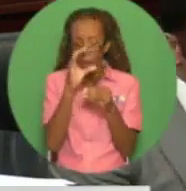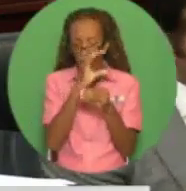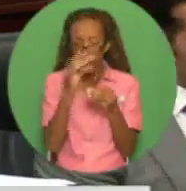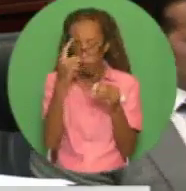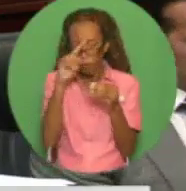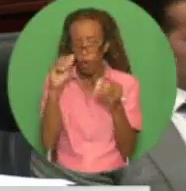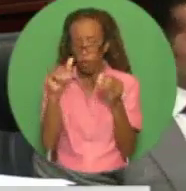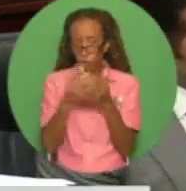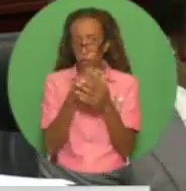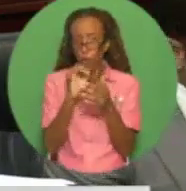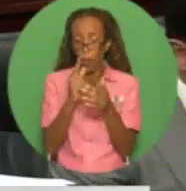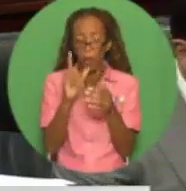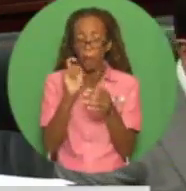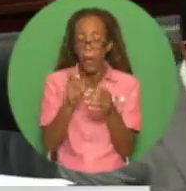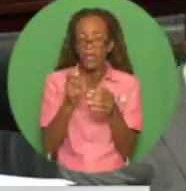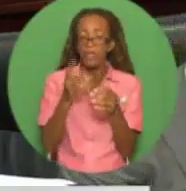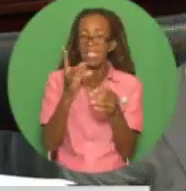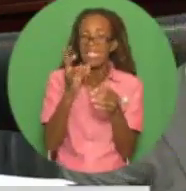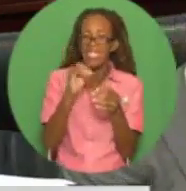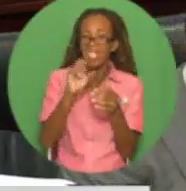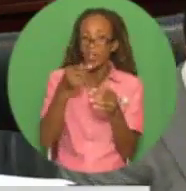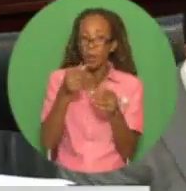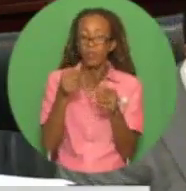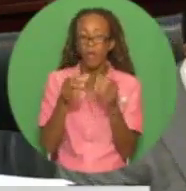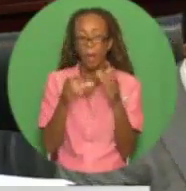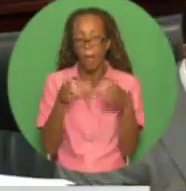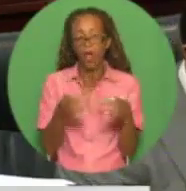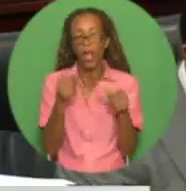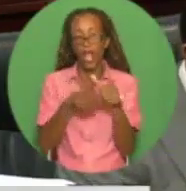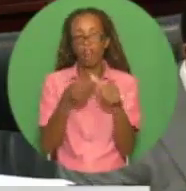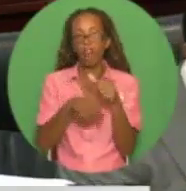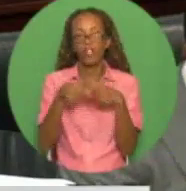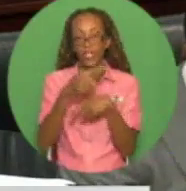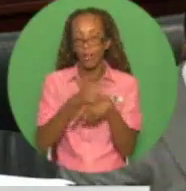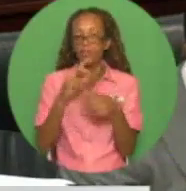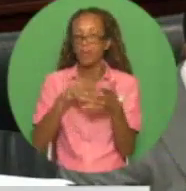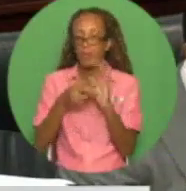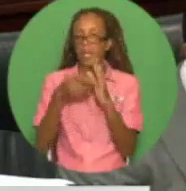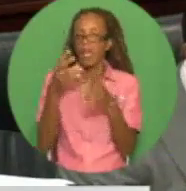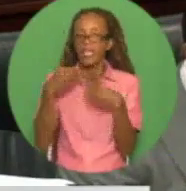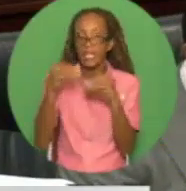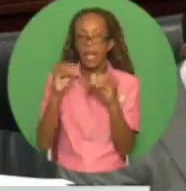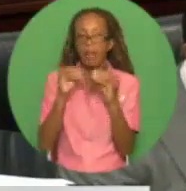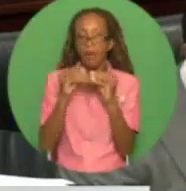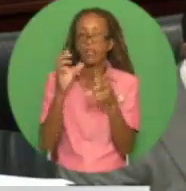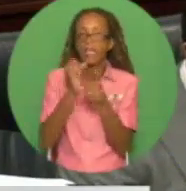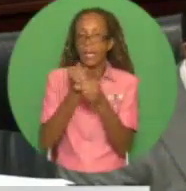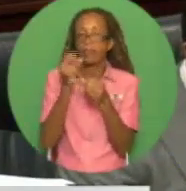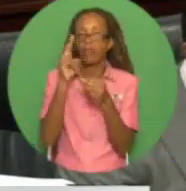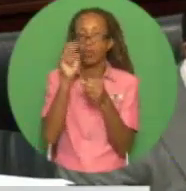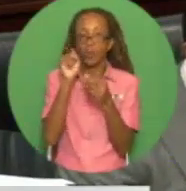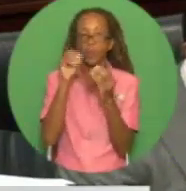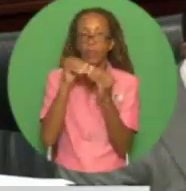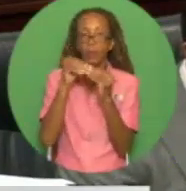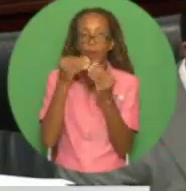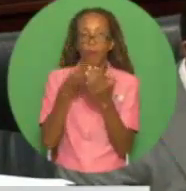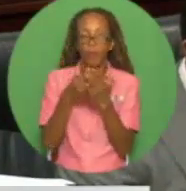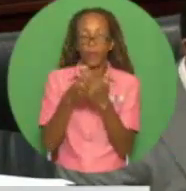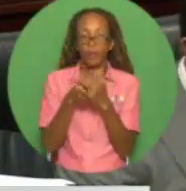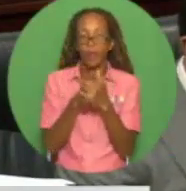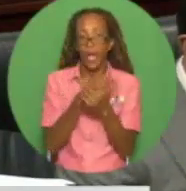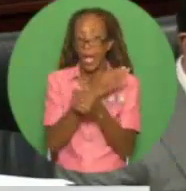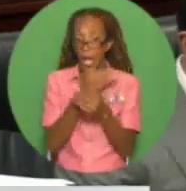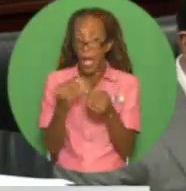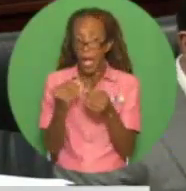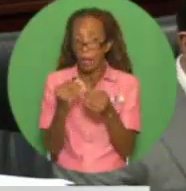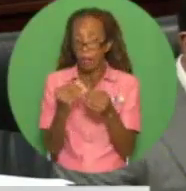a minimum of 60,000 barrels per day, and in the process generating foreign exchange. And the petroleum-based products produced